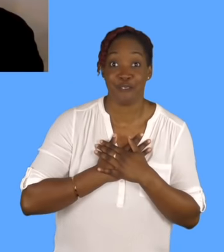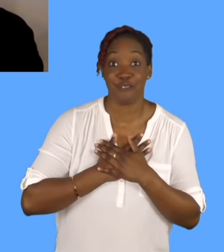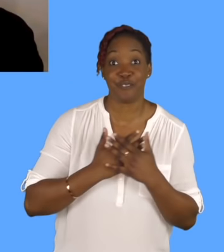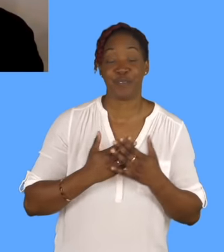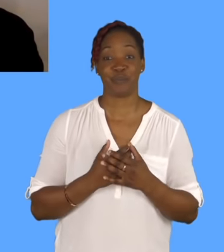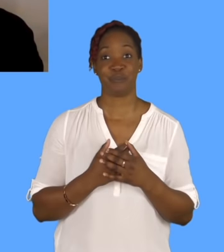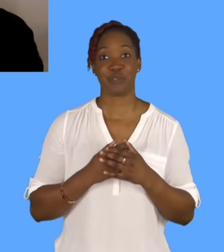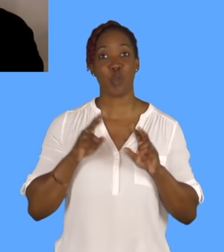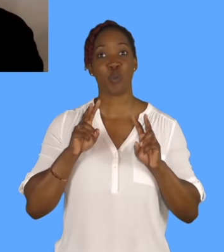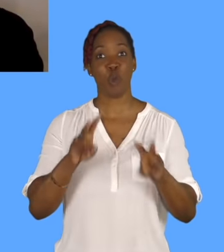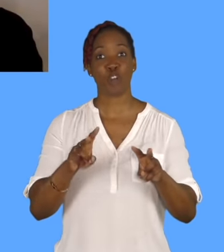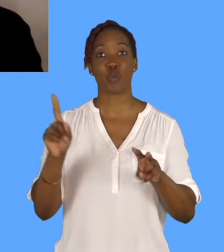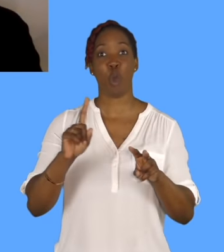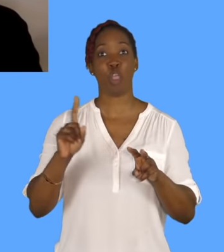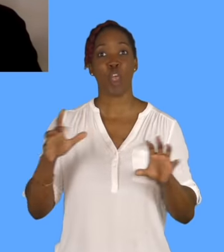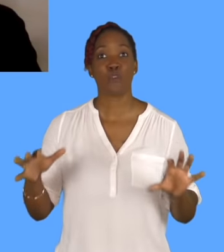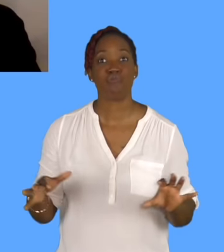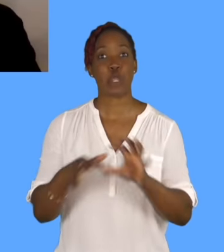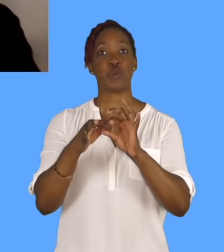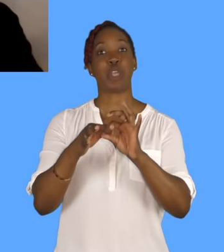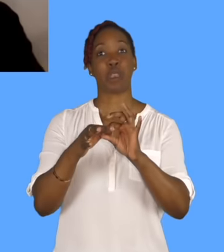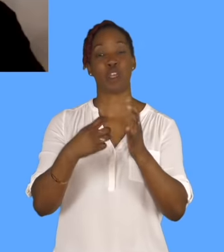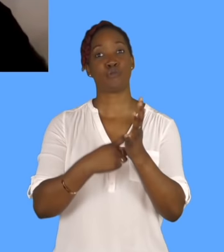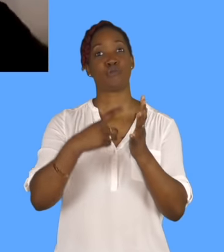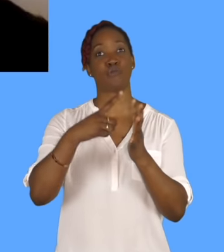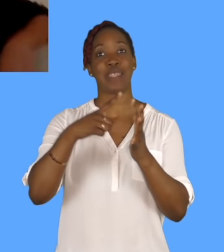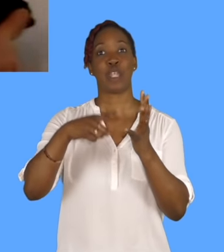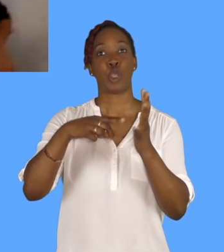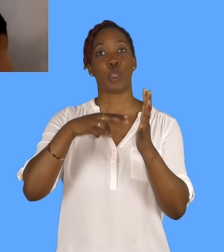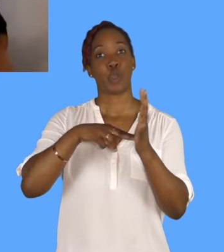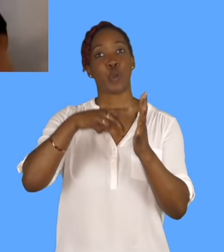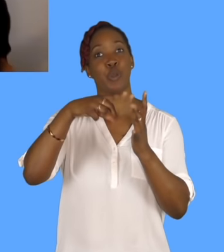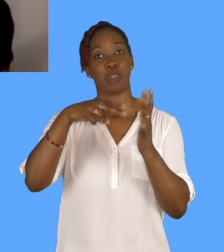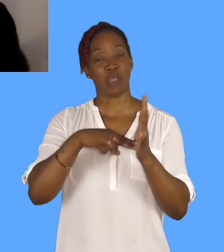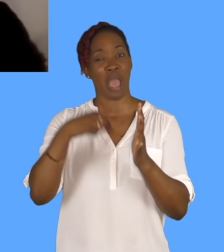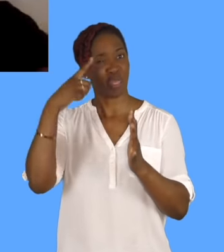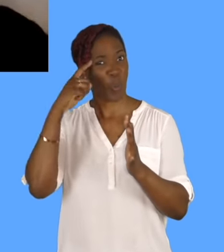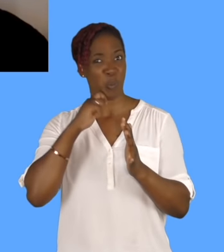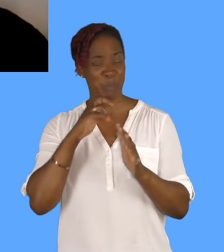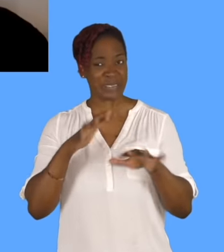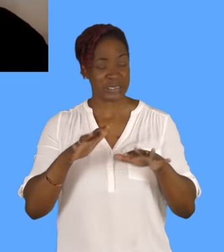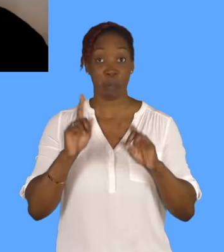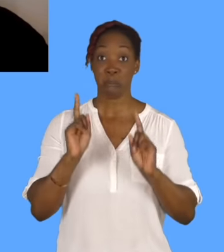a bit stately, but it was really good. Yeah, it's really sad to see. Anyway. Yeah, yeah, yeah.